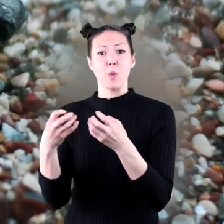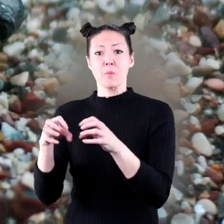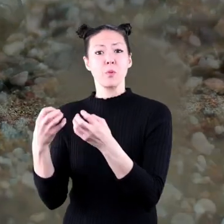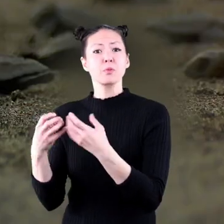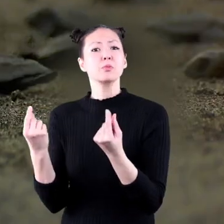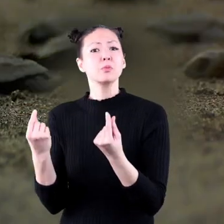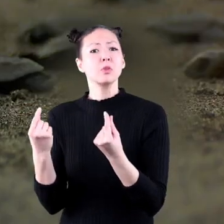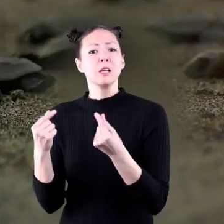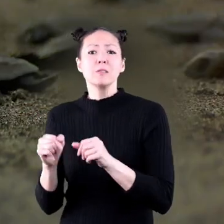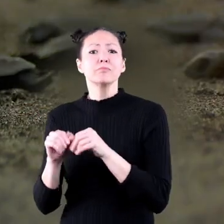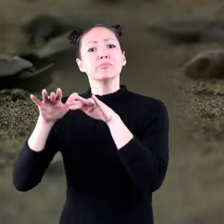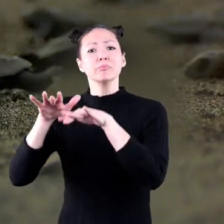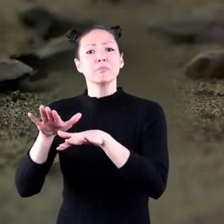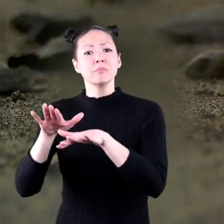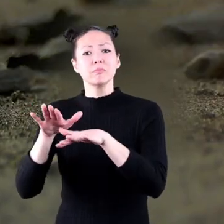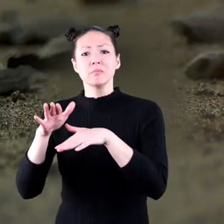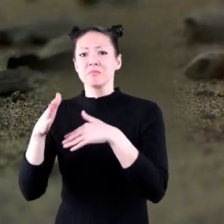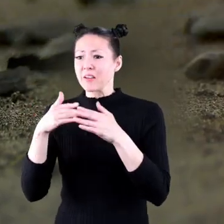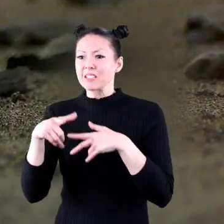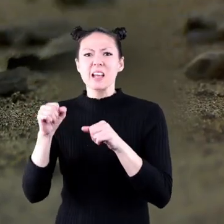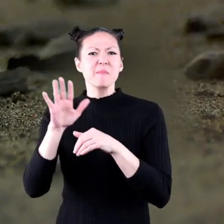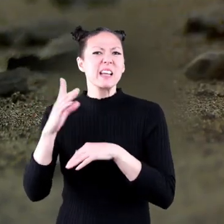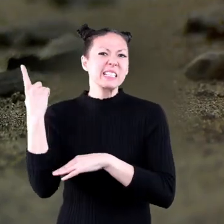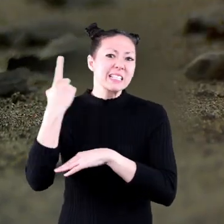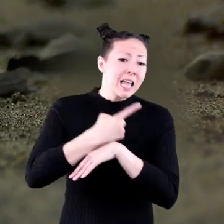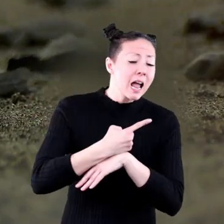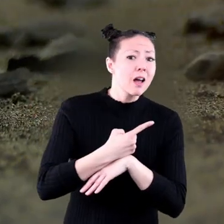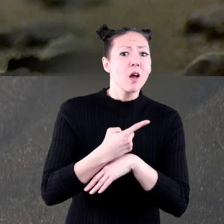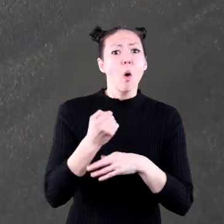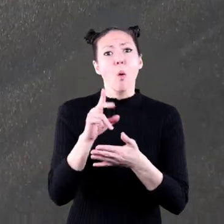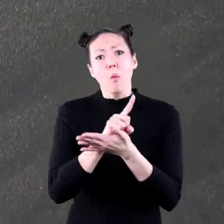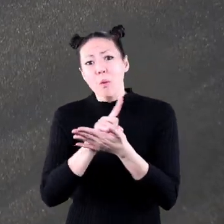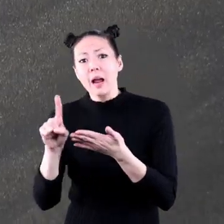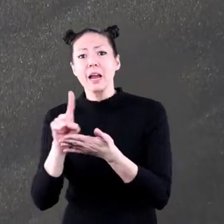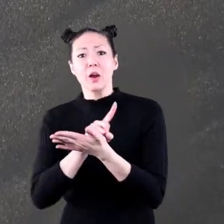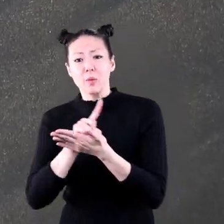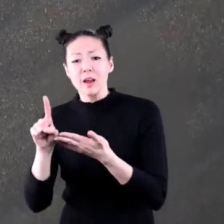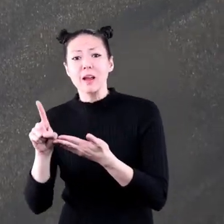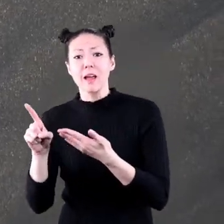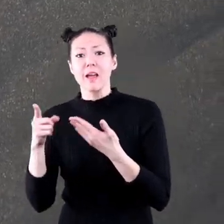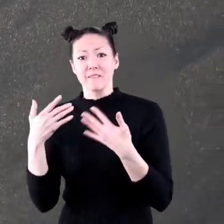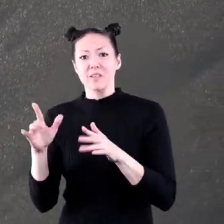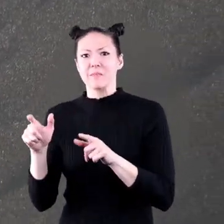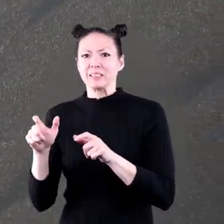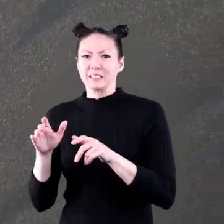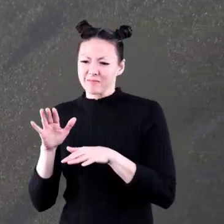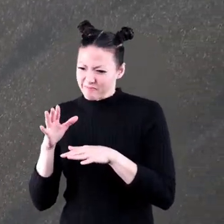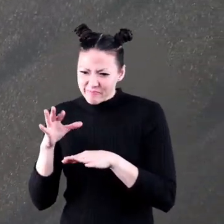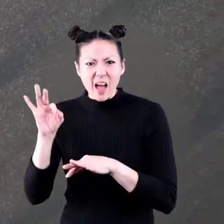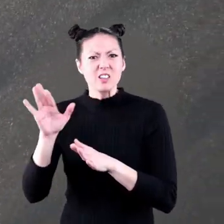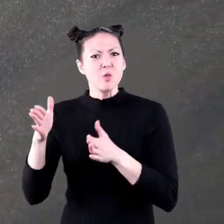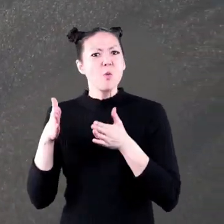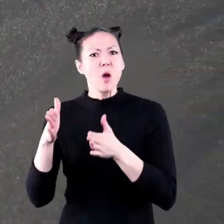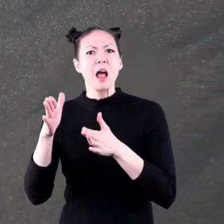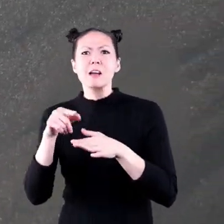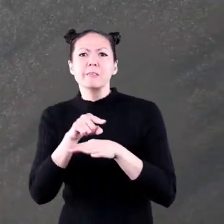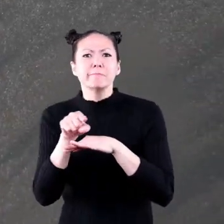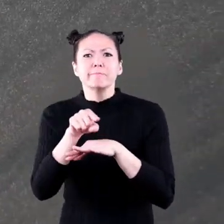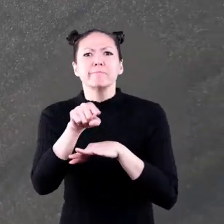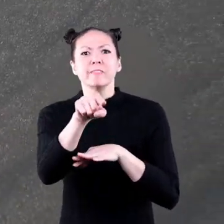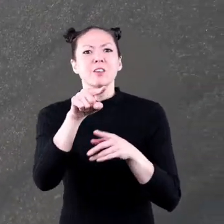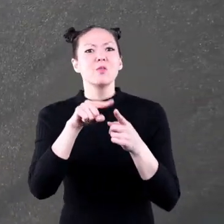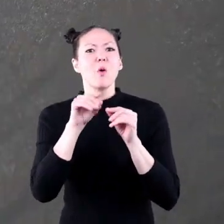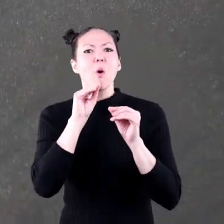This can take them days or even a week. After that, the hatchlings must make their way to the